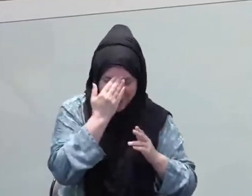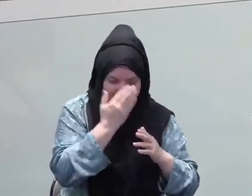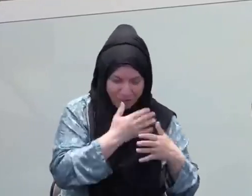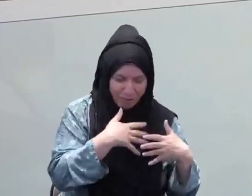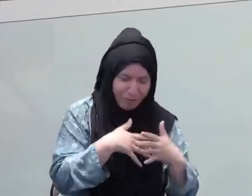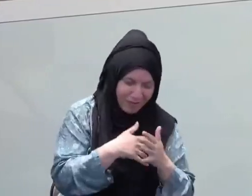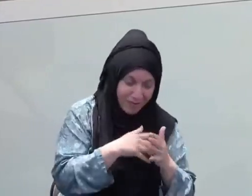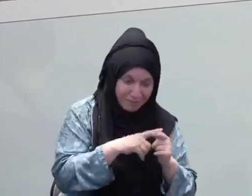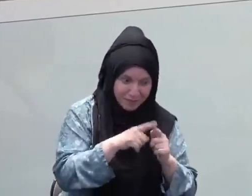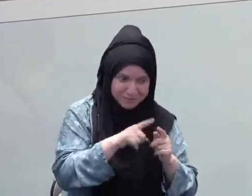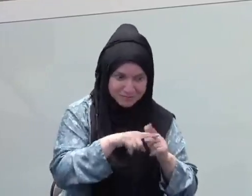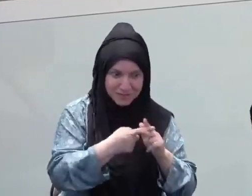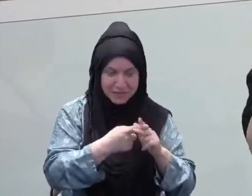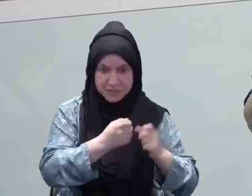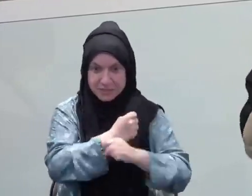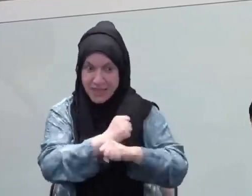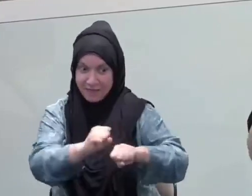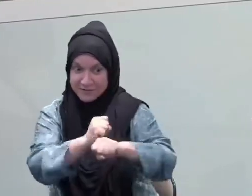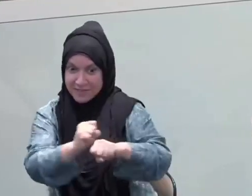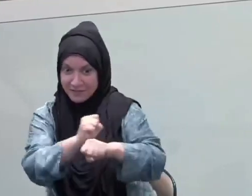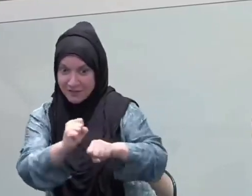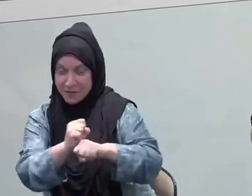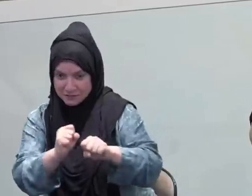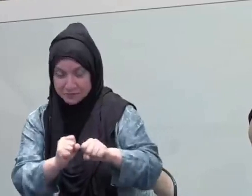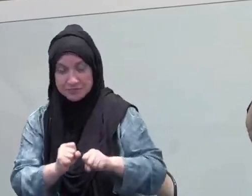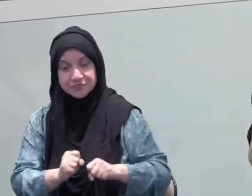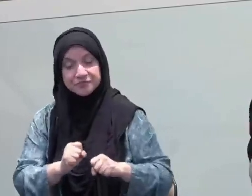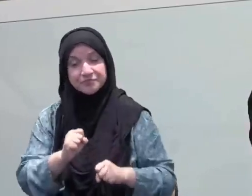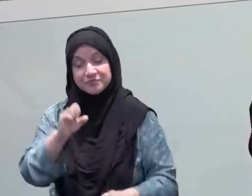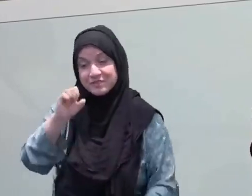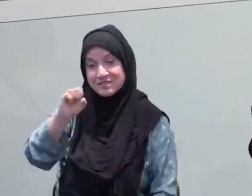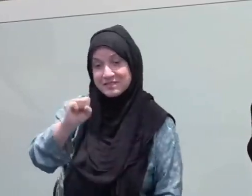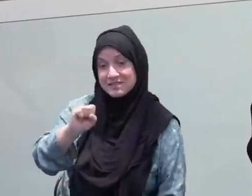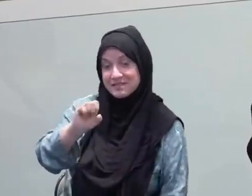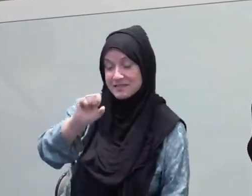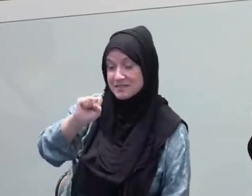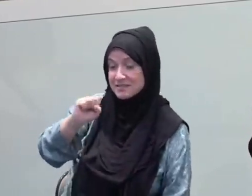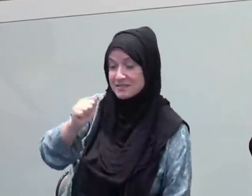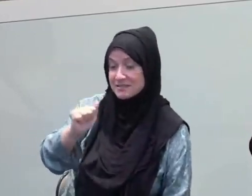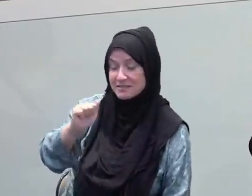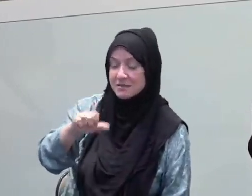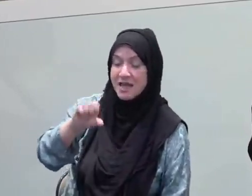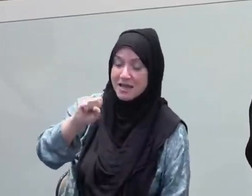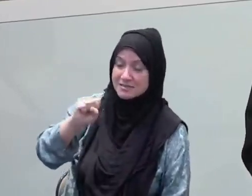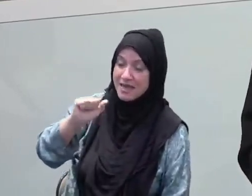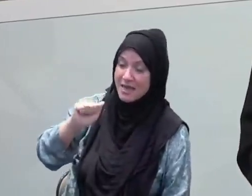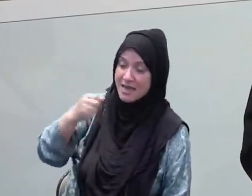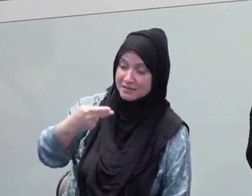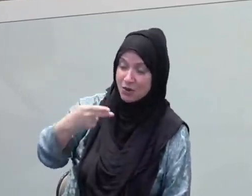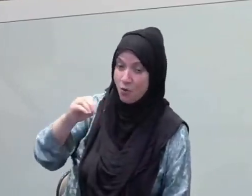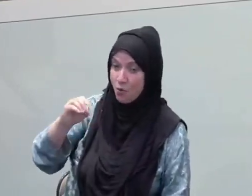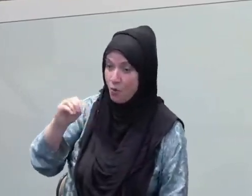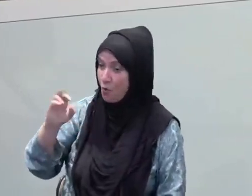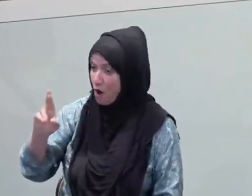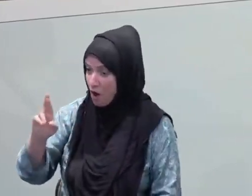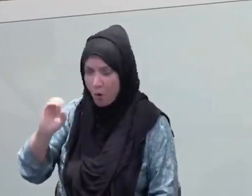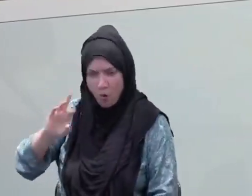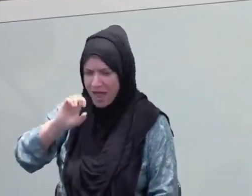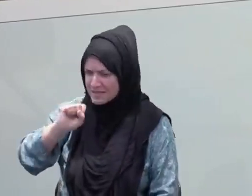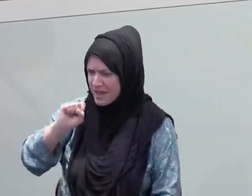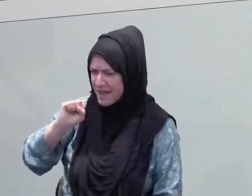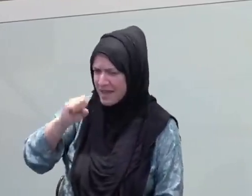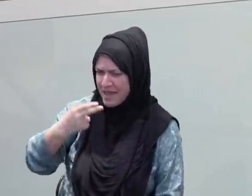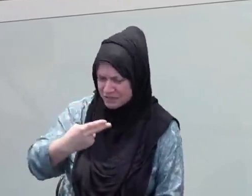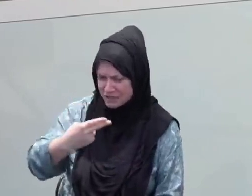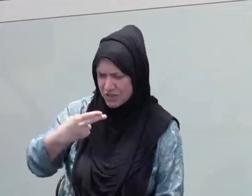Of taking that means of feeding yourself before the day even starts. And you know what the Prophet said? He said,